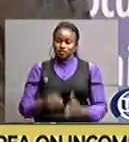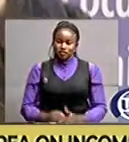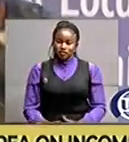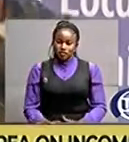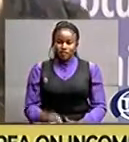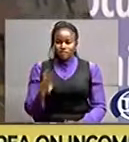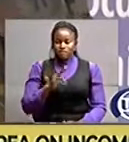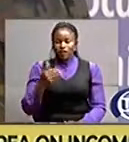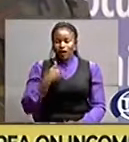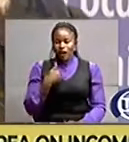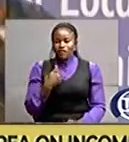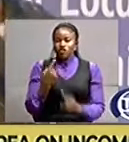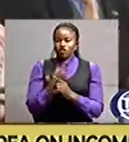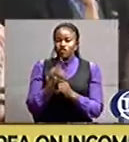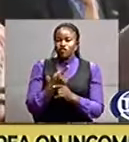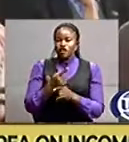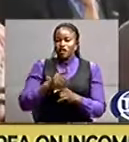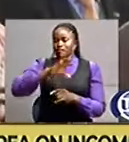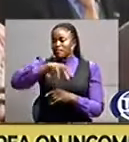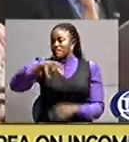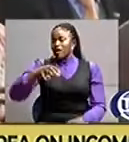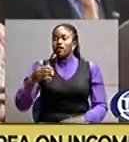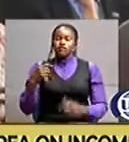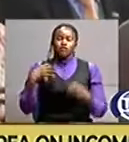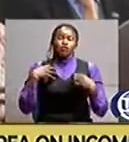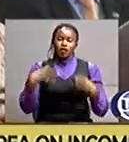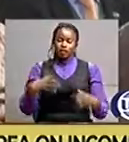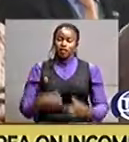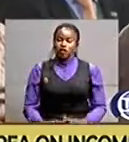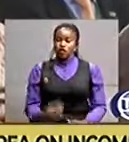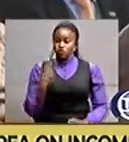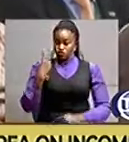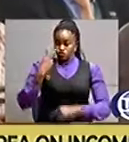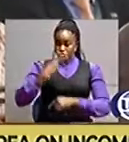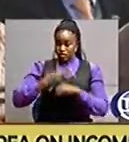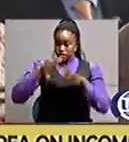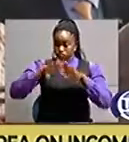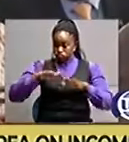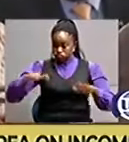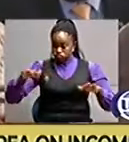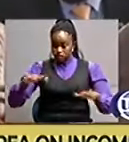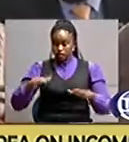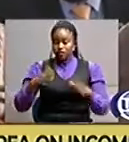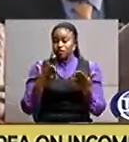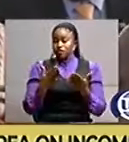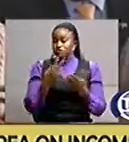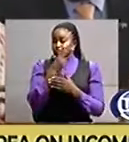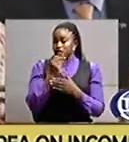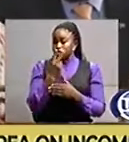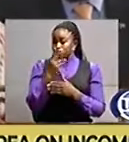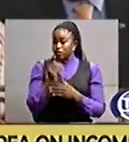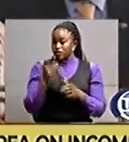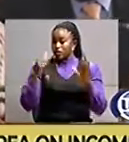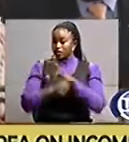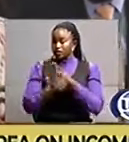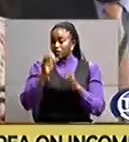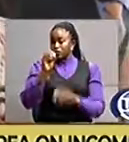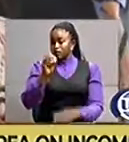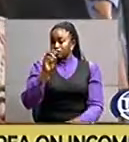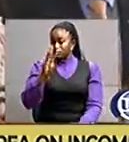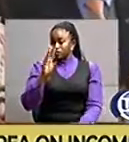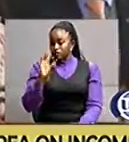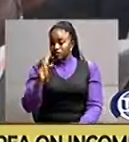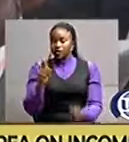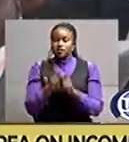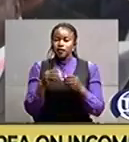for whether the two-day agri-led export 2020 under operation wealth creation led